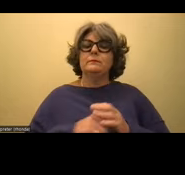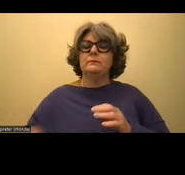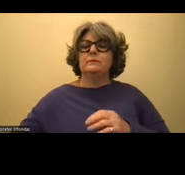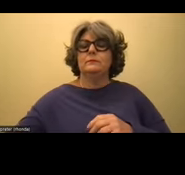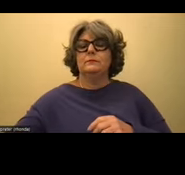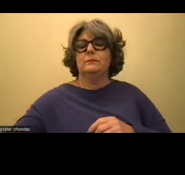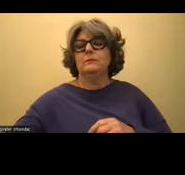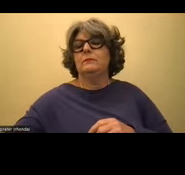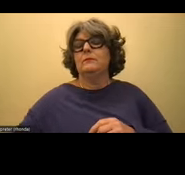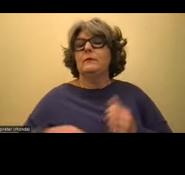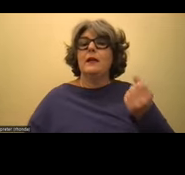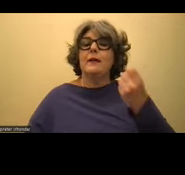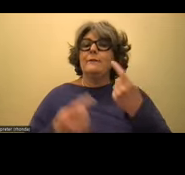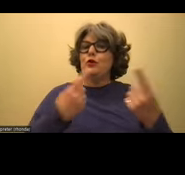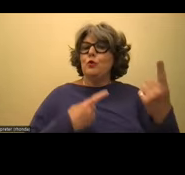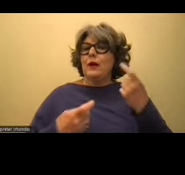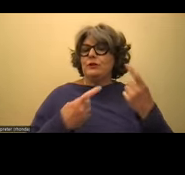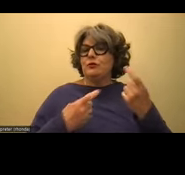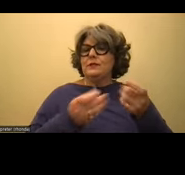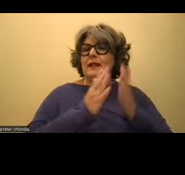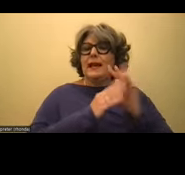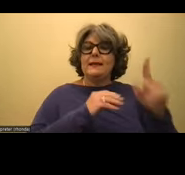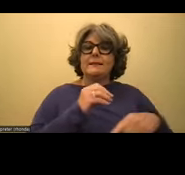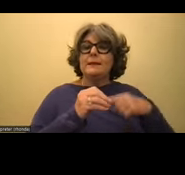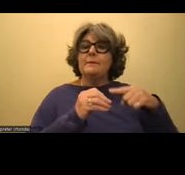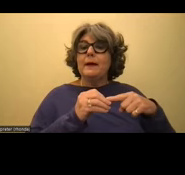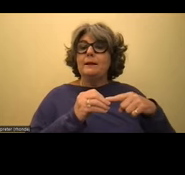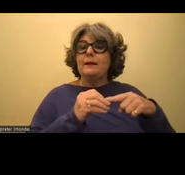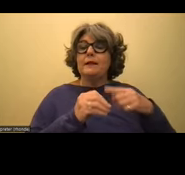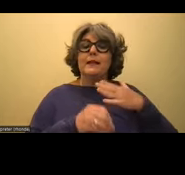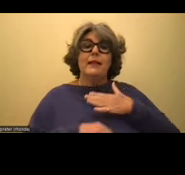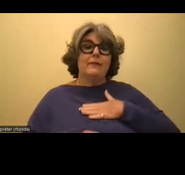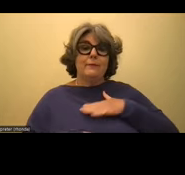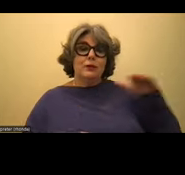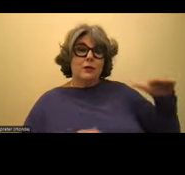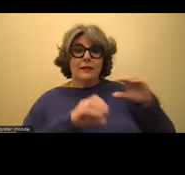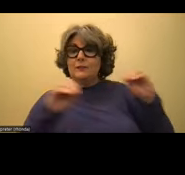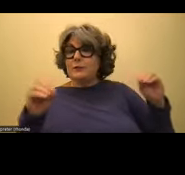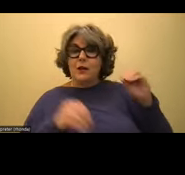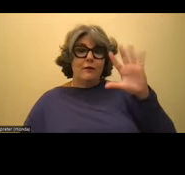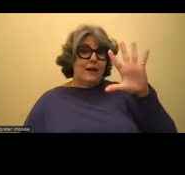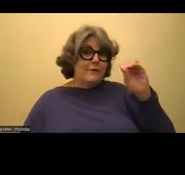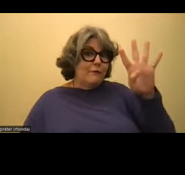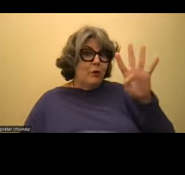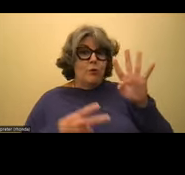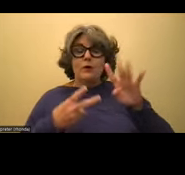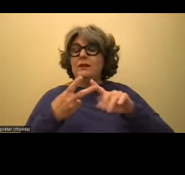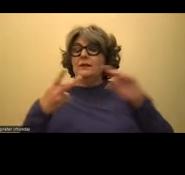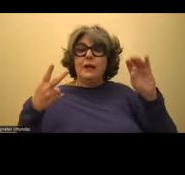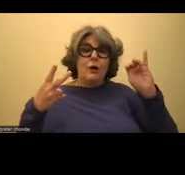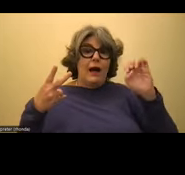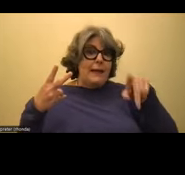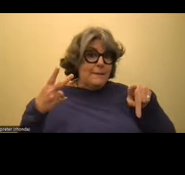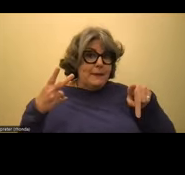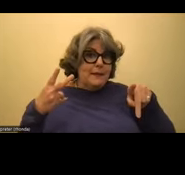So there were a few different questions that talked about if my child doesn't have an IEP or doesn't have a 504, how do they actually qualify for Bookshare?